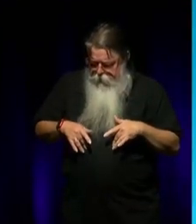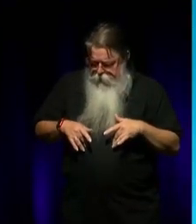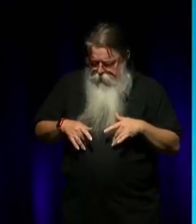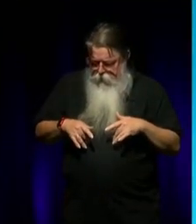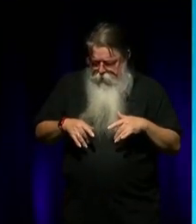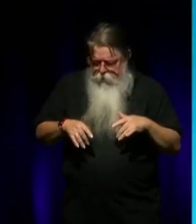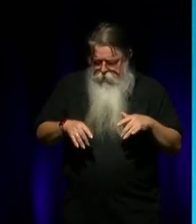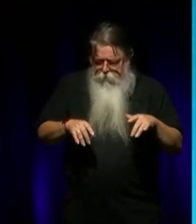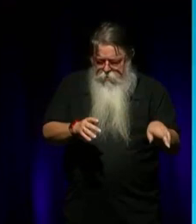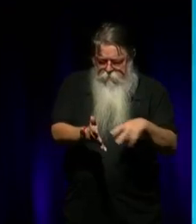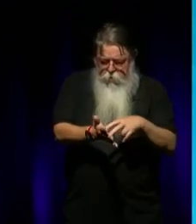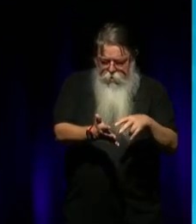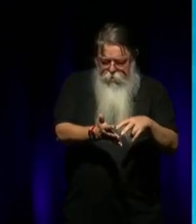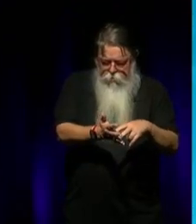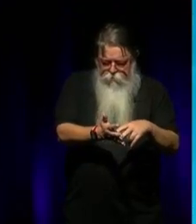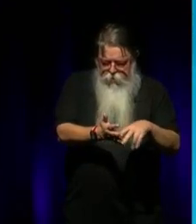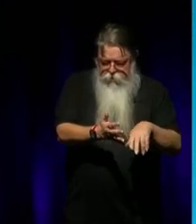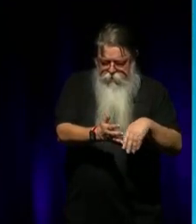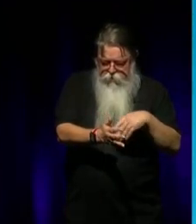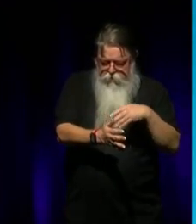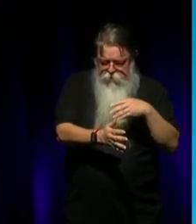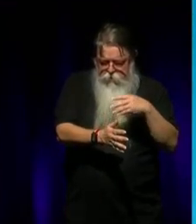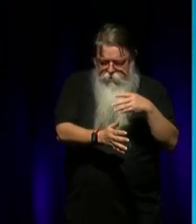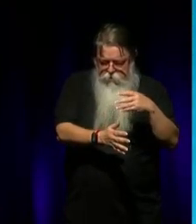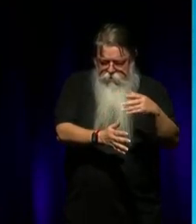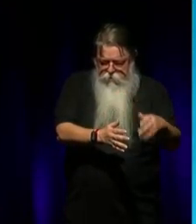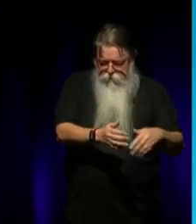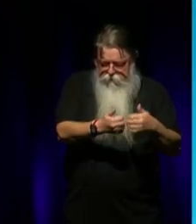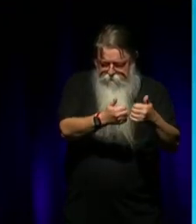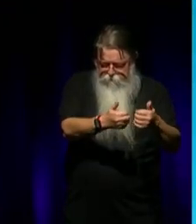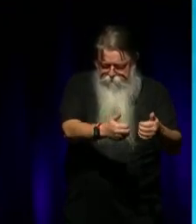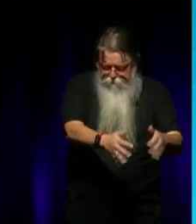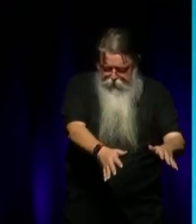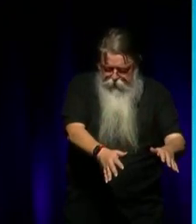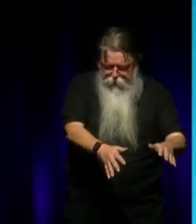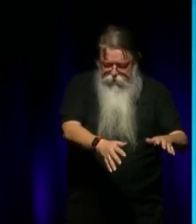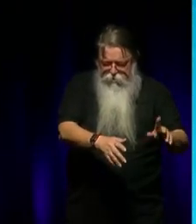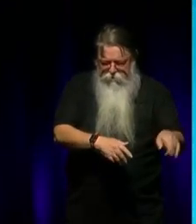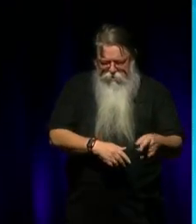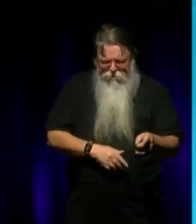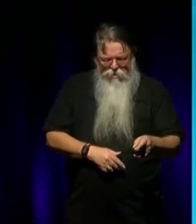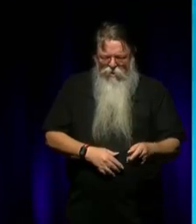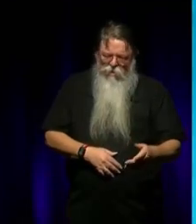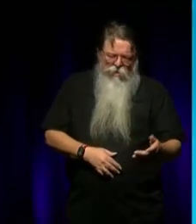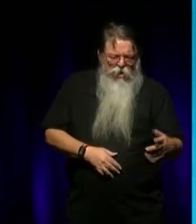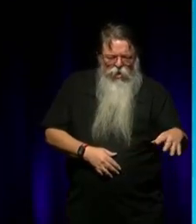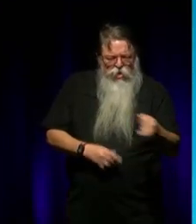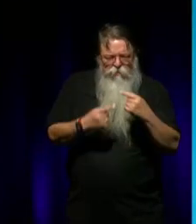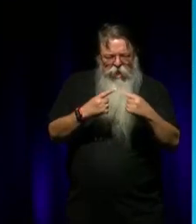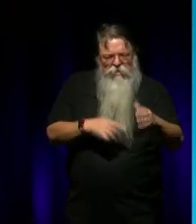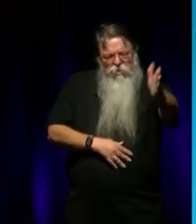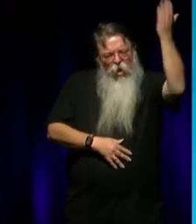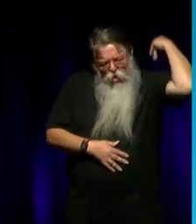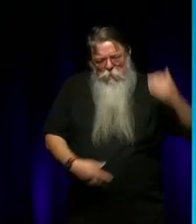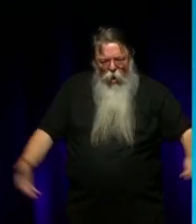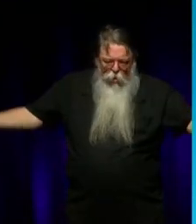contract finished at the end of the year, they announced late into last year, it takes, took too long. I said, oh, they should have just announced at the end of the year, so I could just walk away.